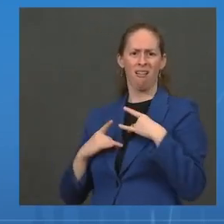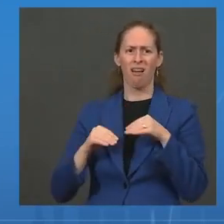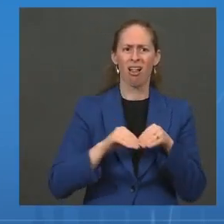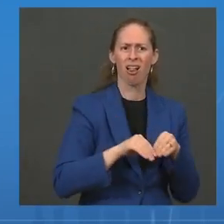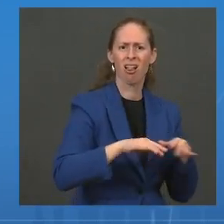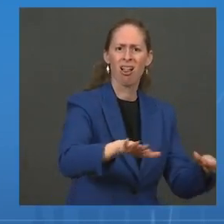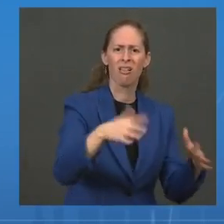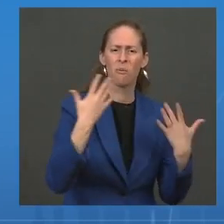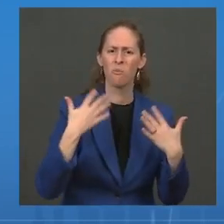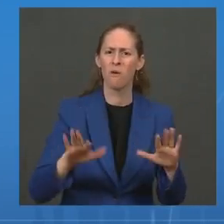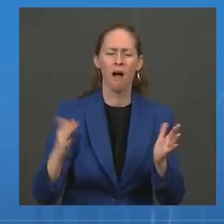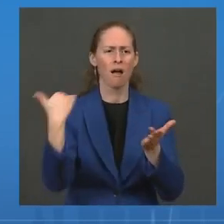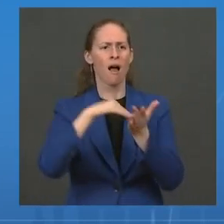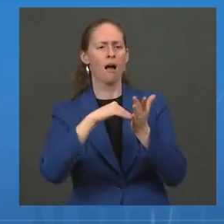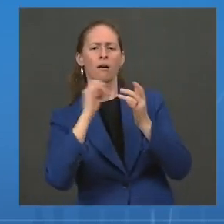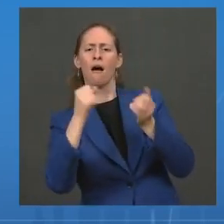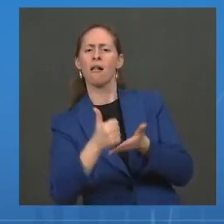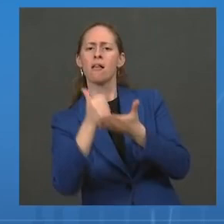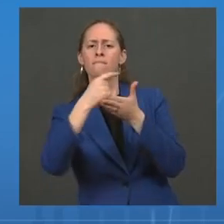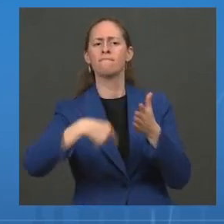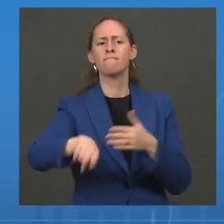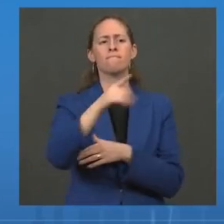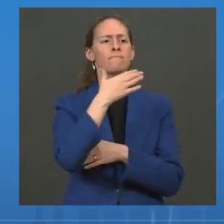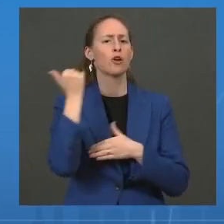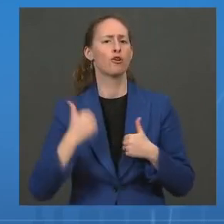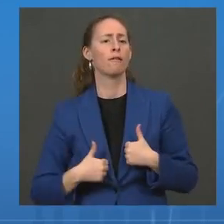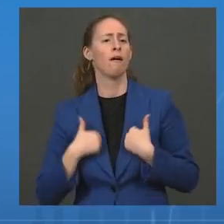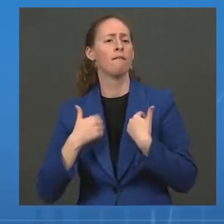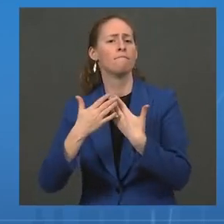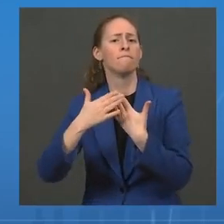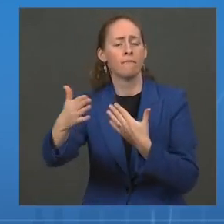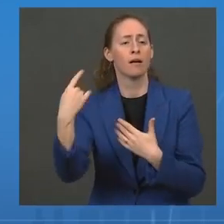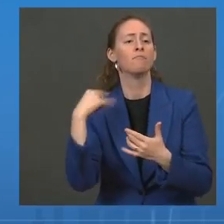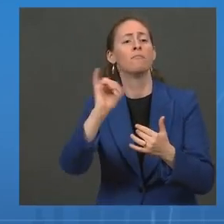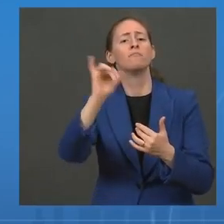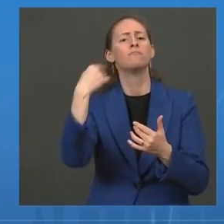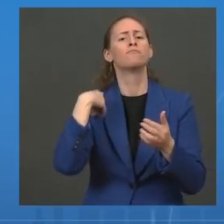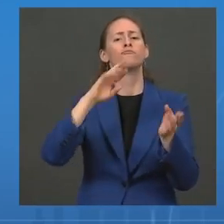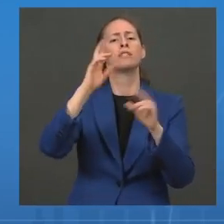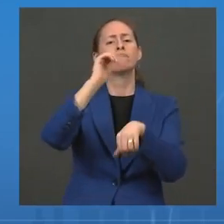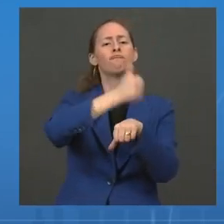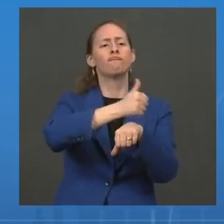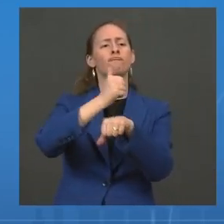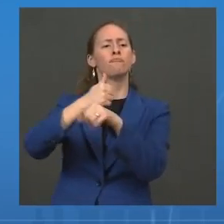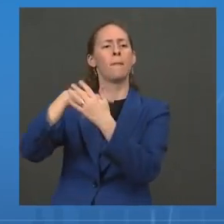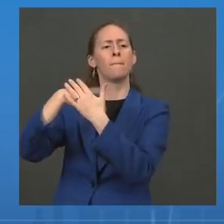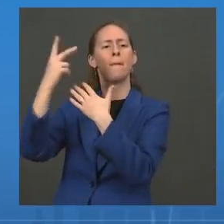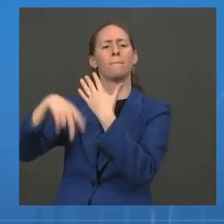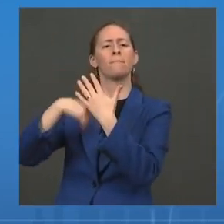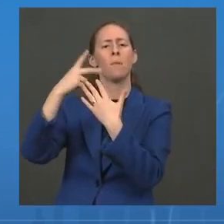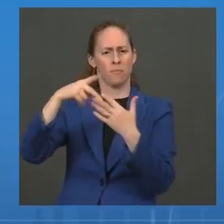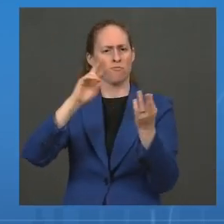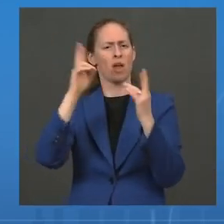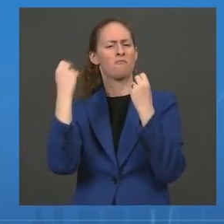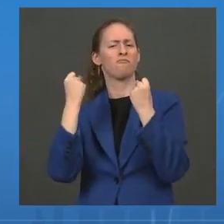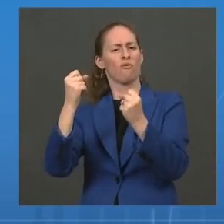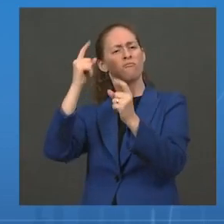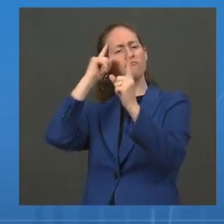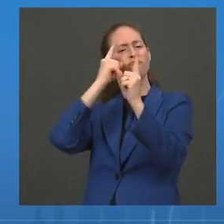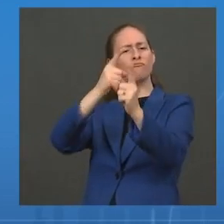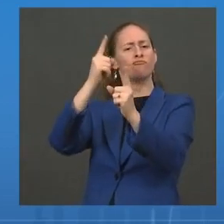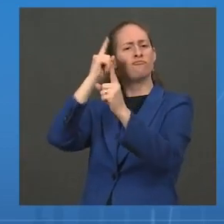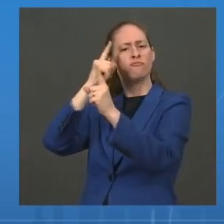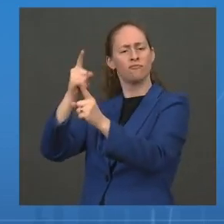And we'll allow us to continue our mission to build a more diverse and sustainable public health workforce, including by establishing a new,